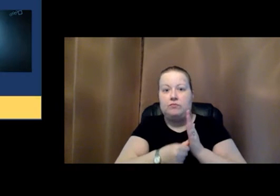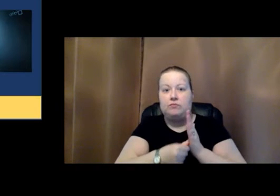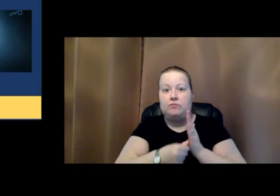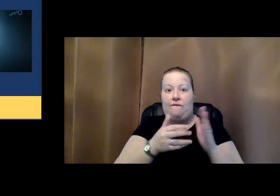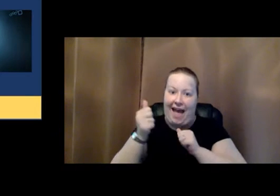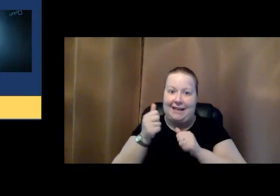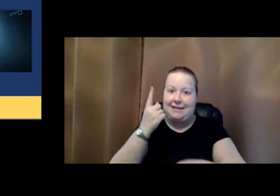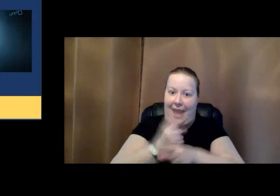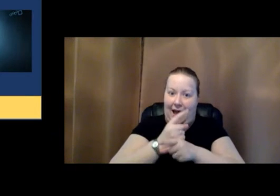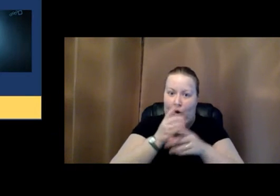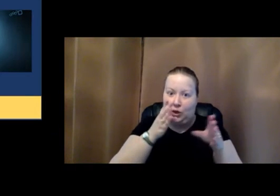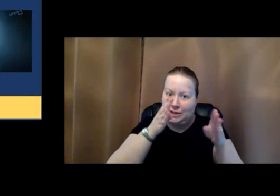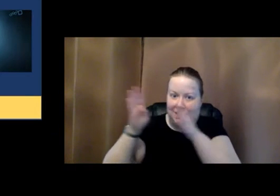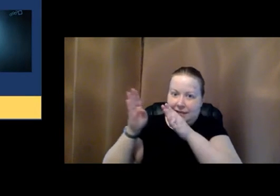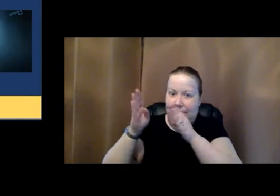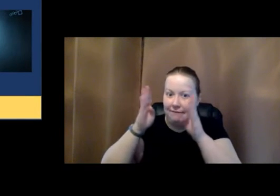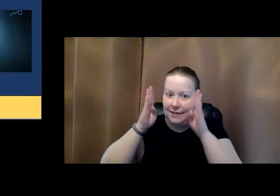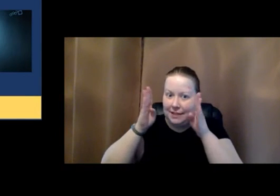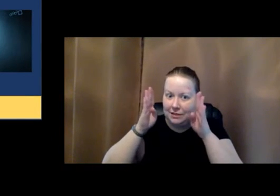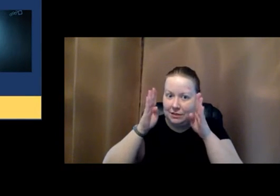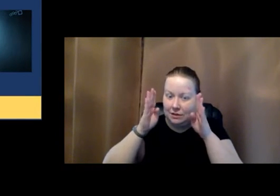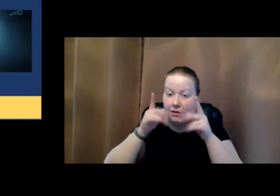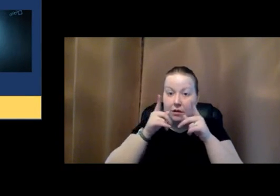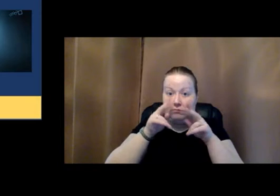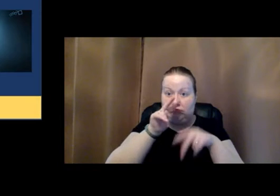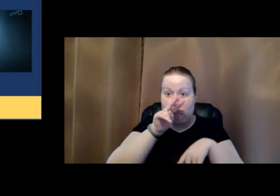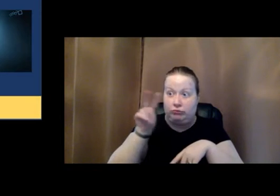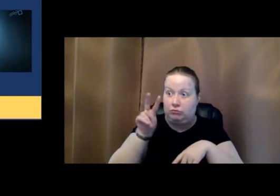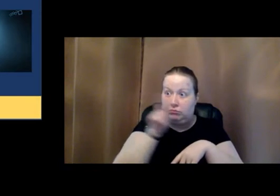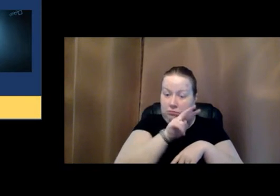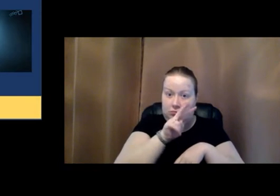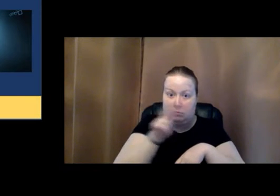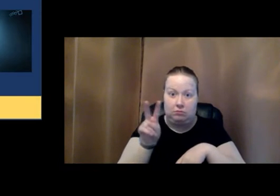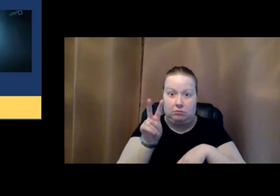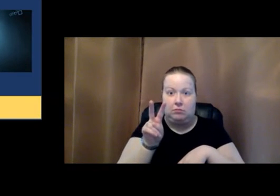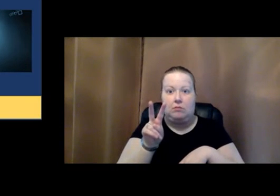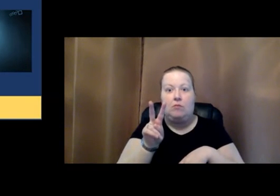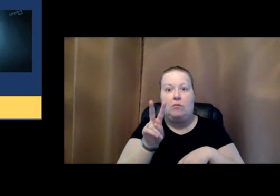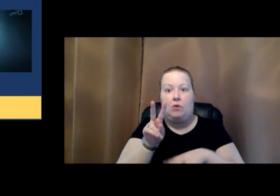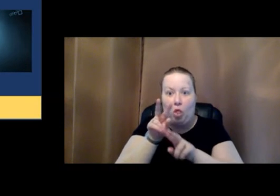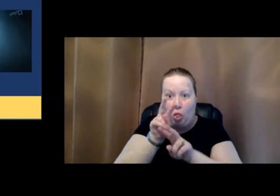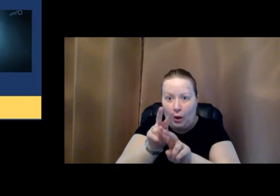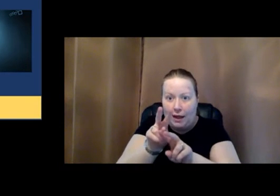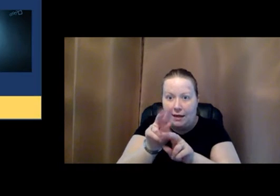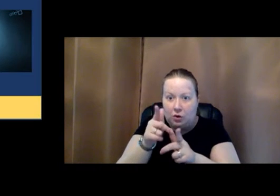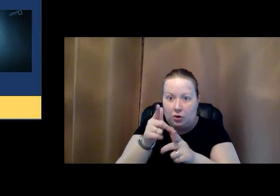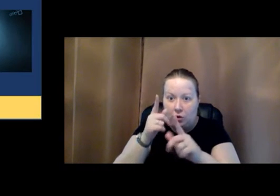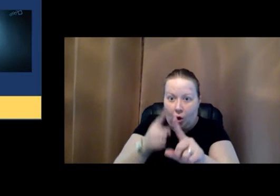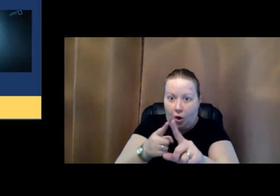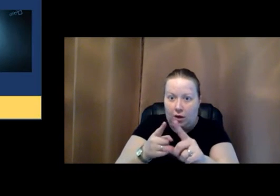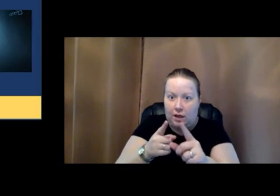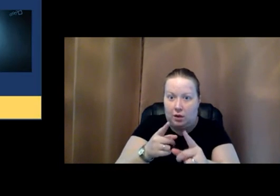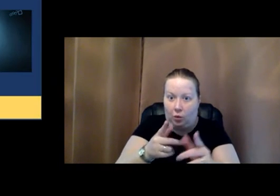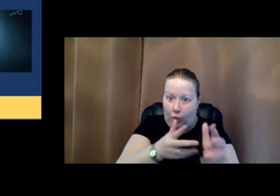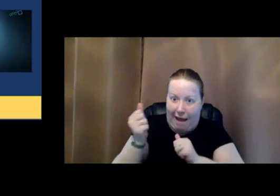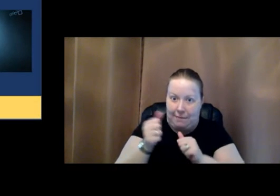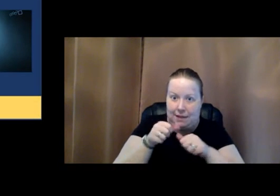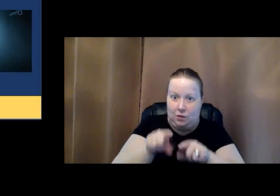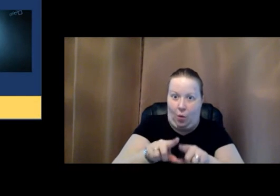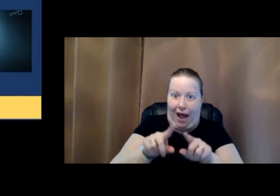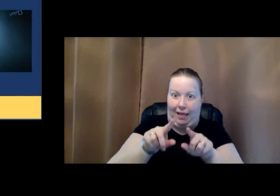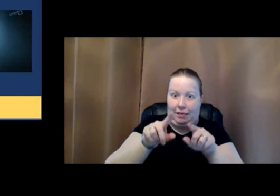attention by having the children move their eyes quickly to look at a target rapidly while it's moving across the screen.